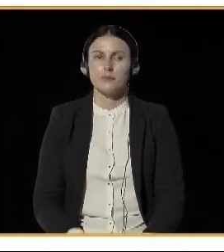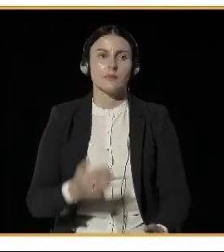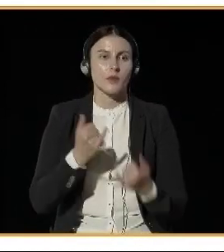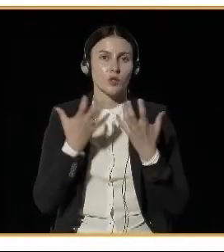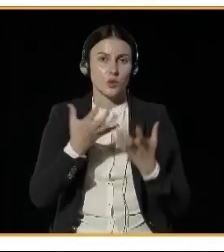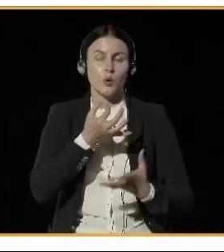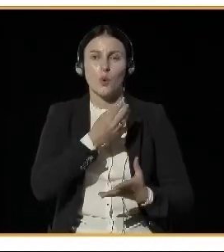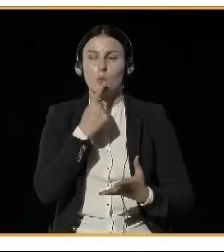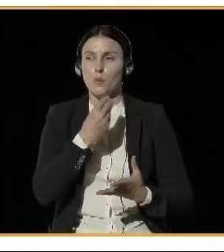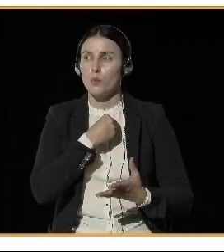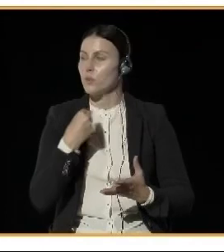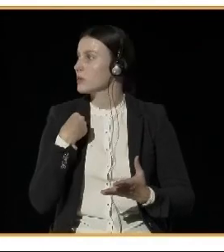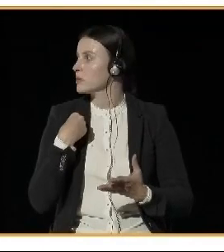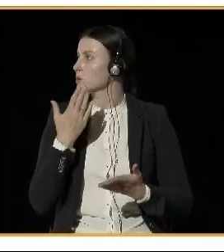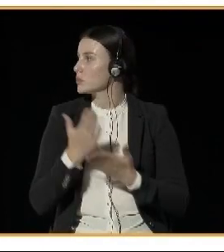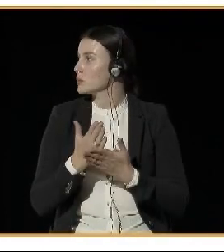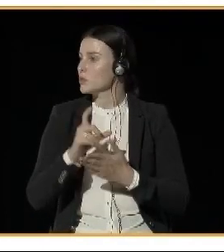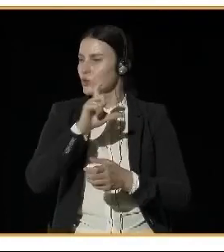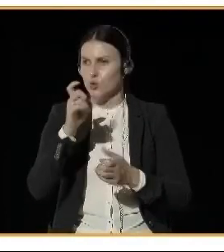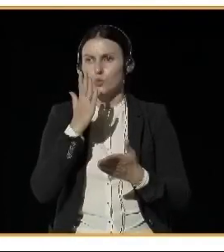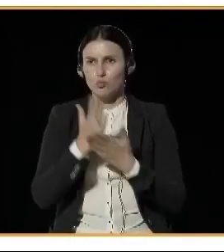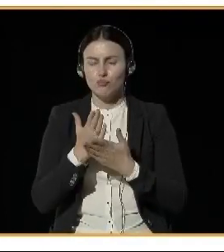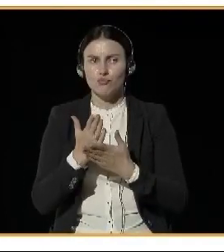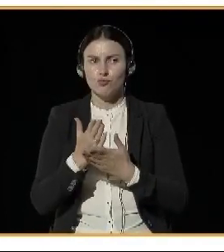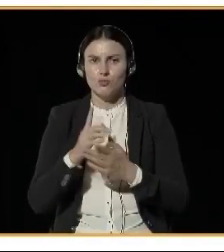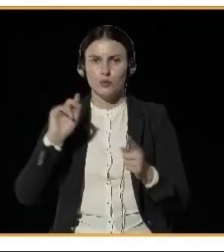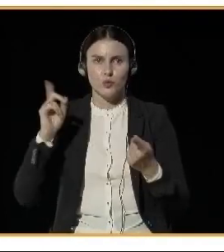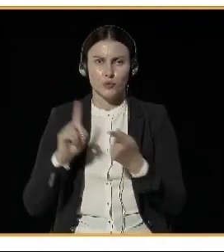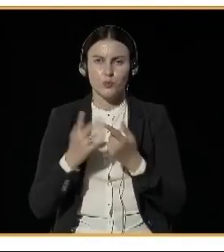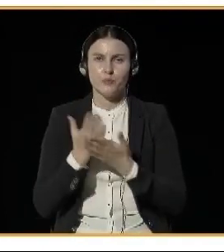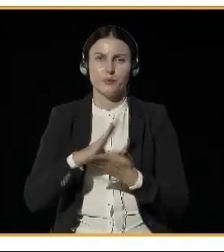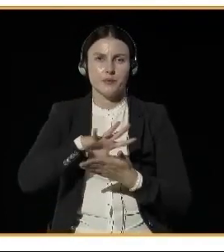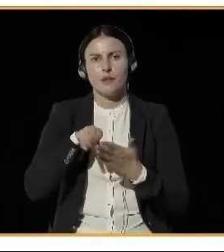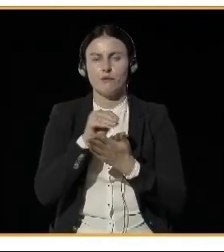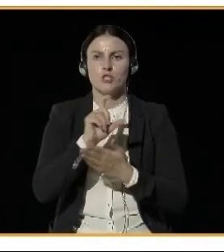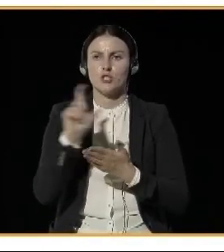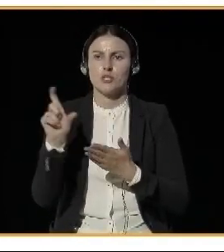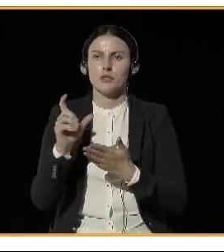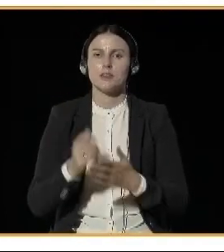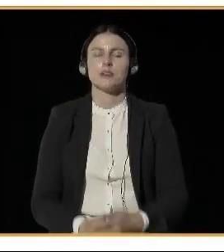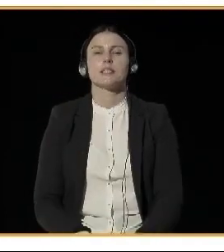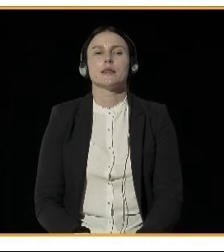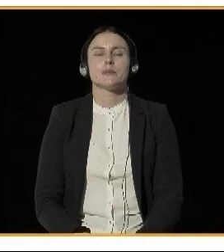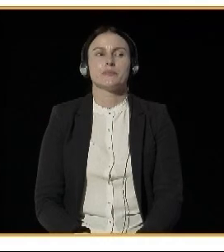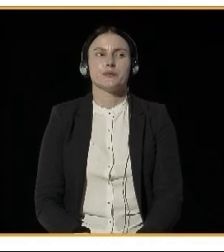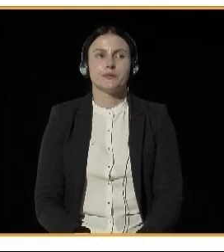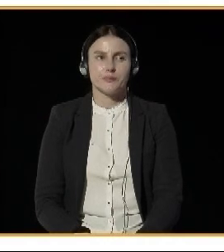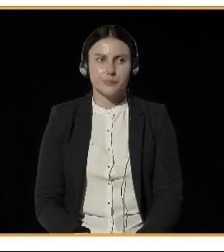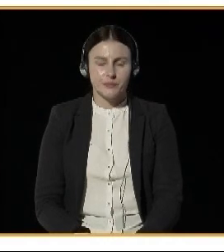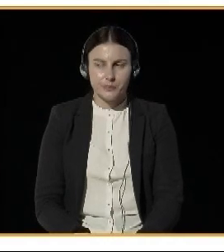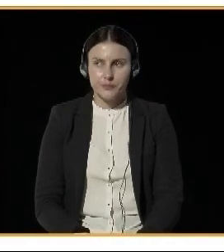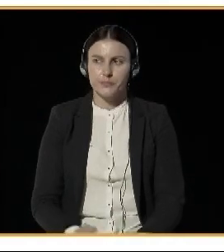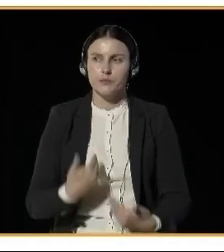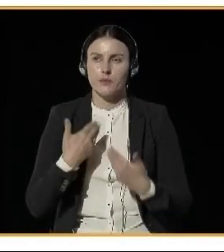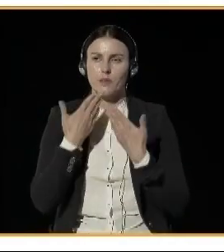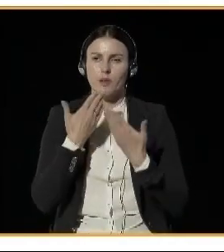I think we've just run out of time. So they are telling us that we are run out of time. Thank you. I really would